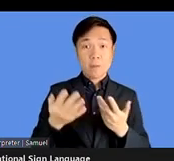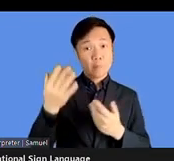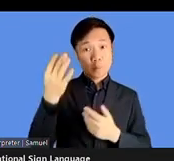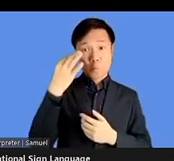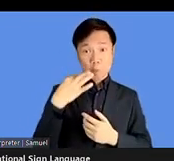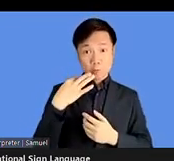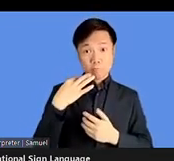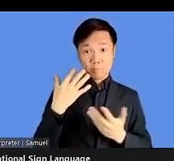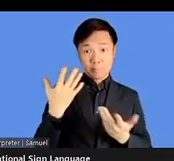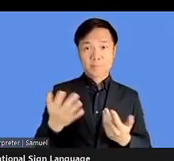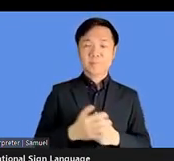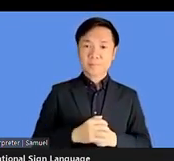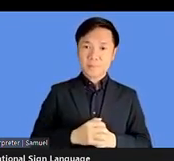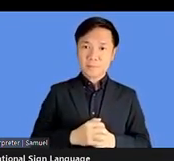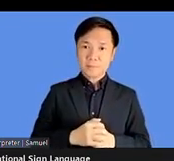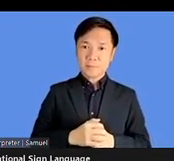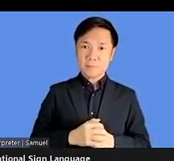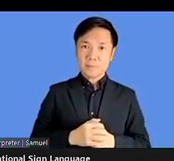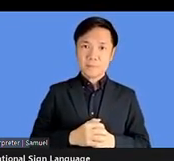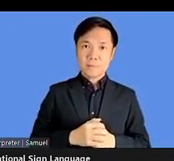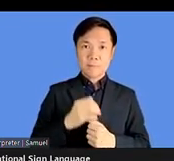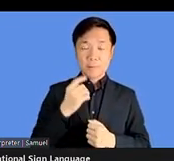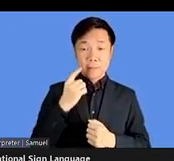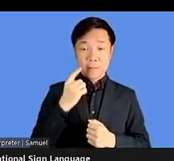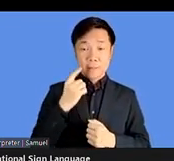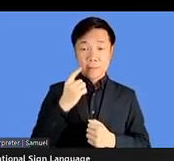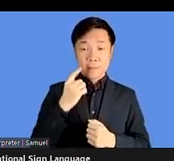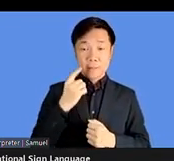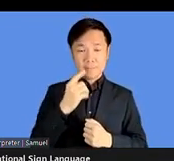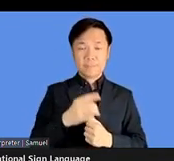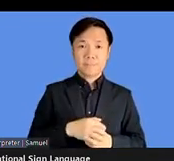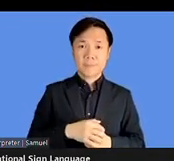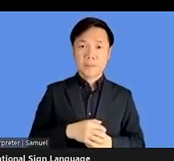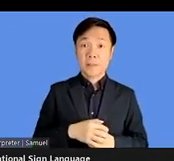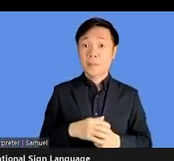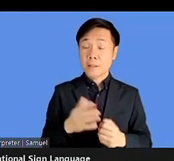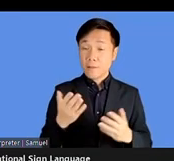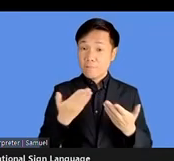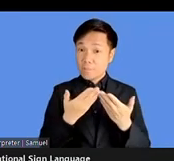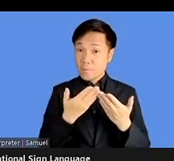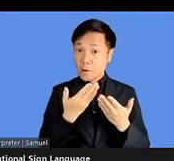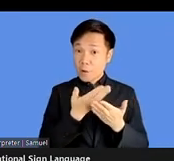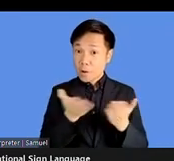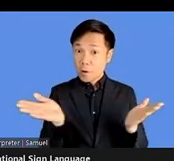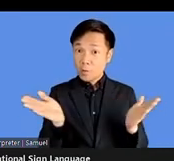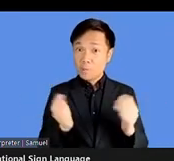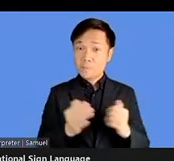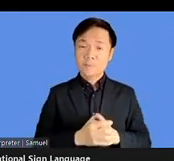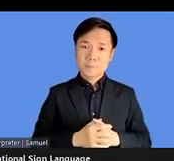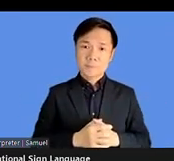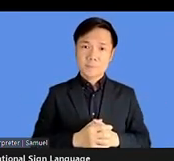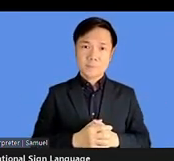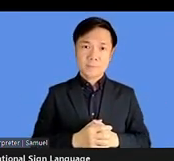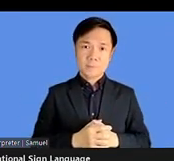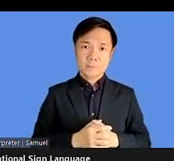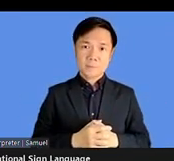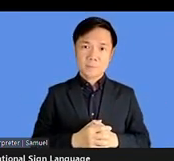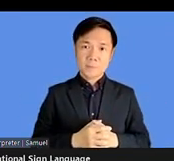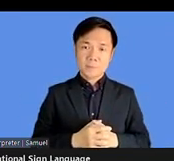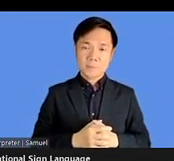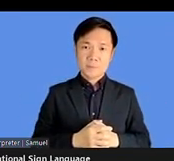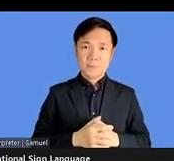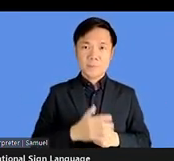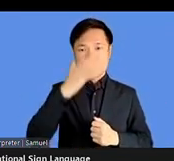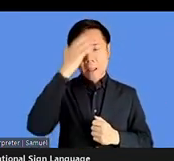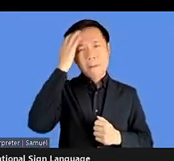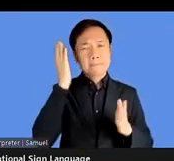I, I think in going forward to sort of summarize or conclude for, for DICAD for me, it has